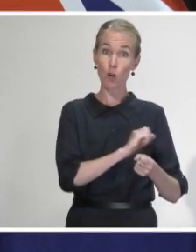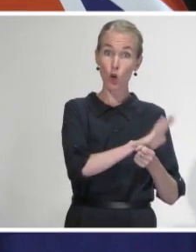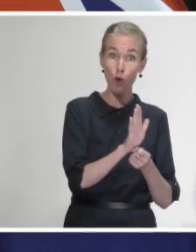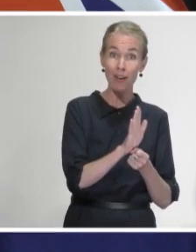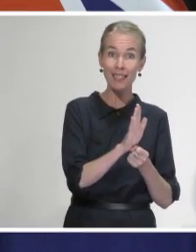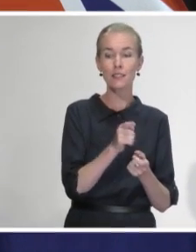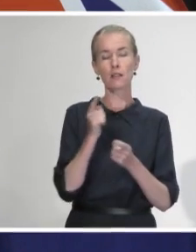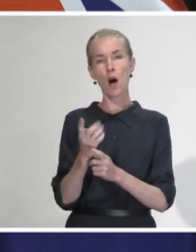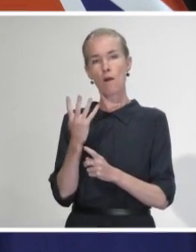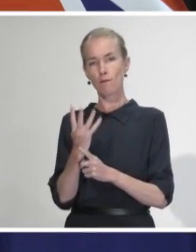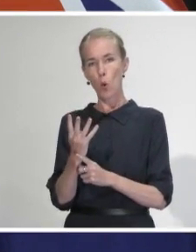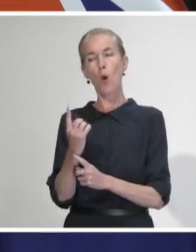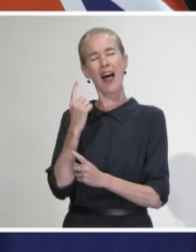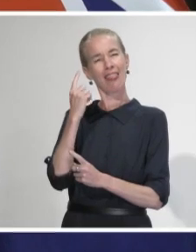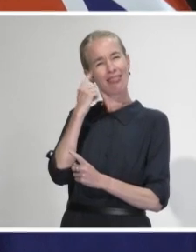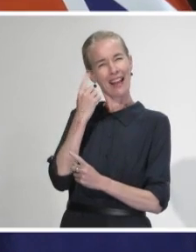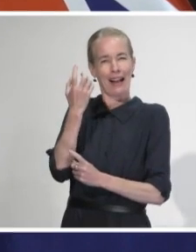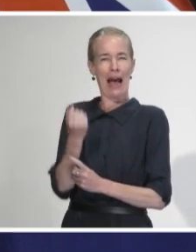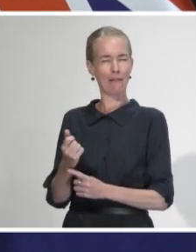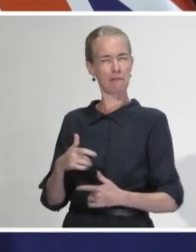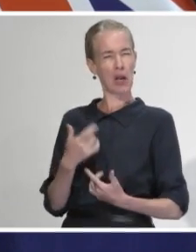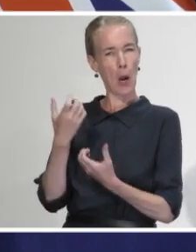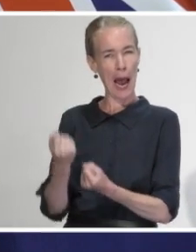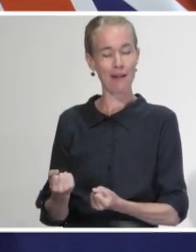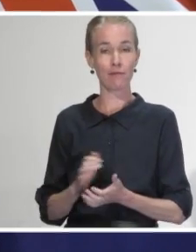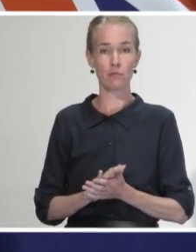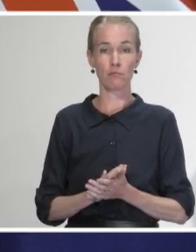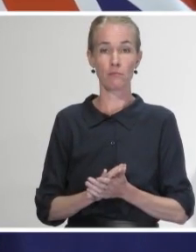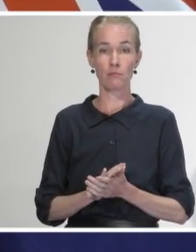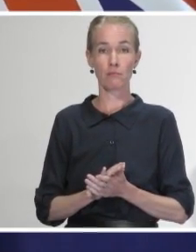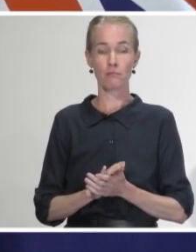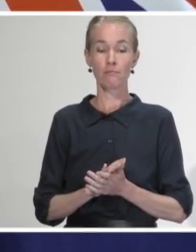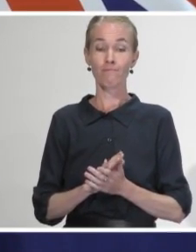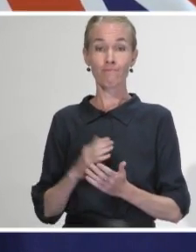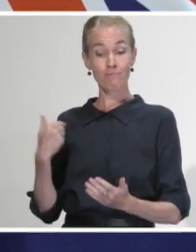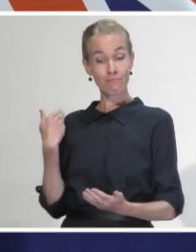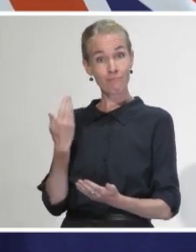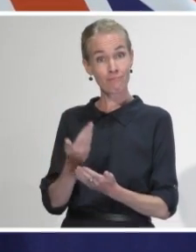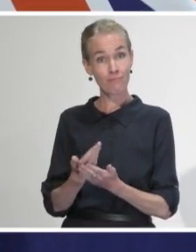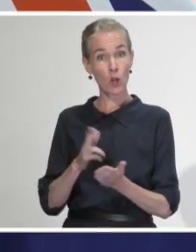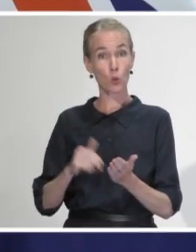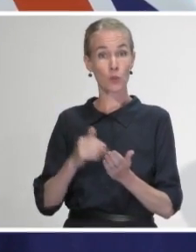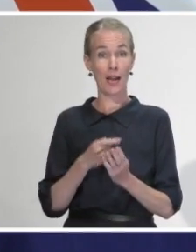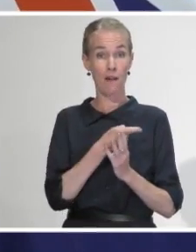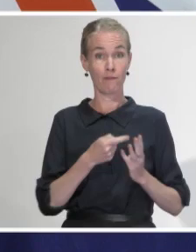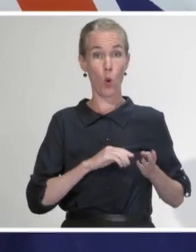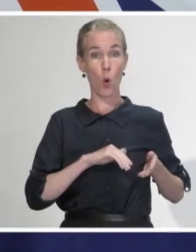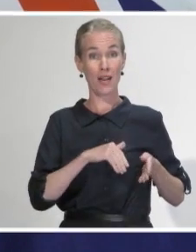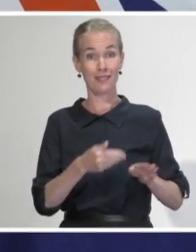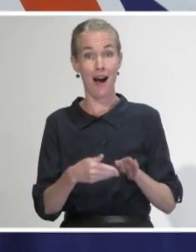four probable cases. There are no additional deaths to report so the total number of deaths remains at four.